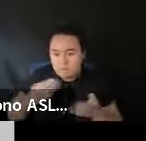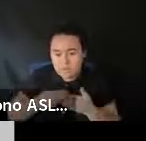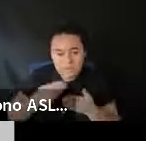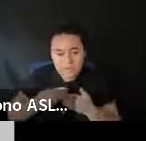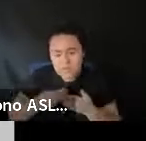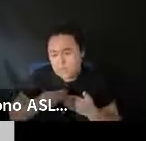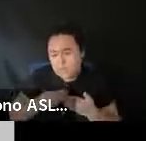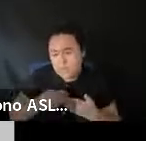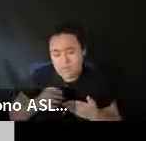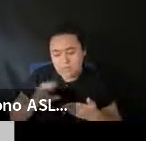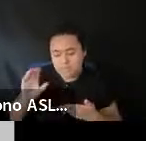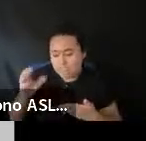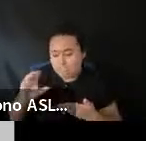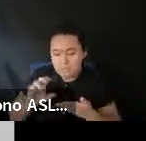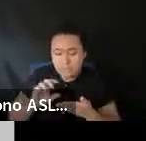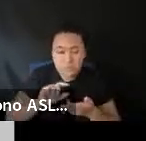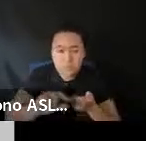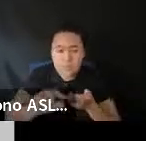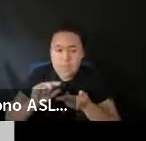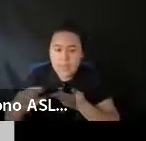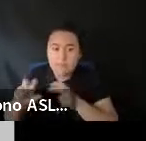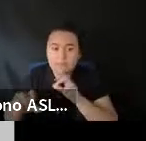investors. So on and so forth.